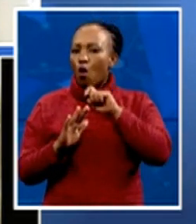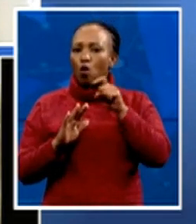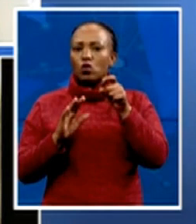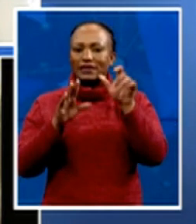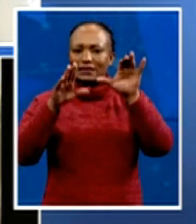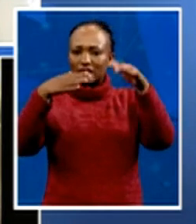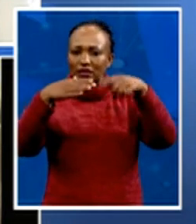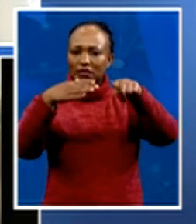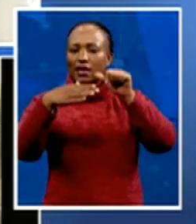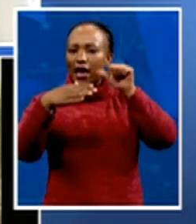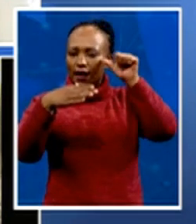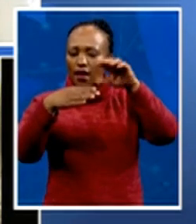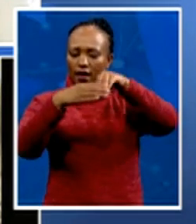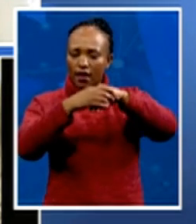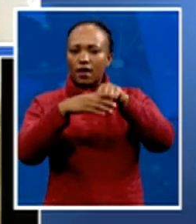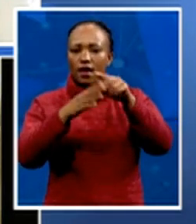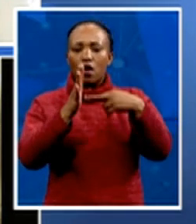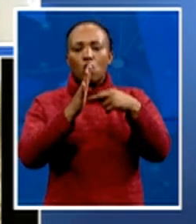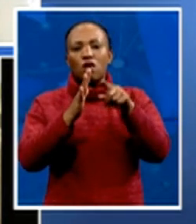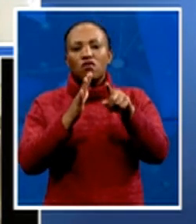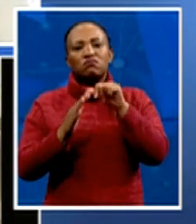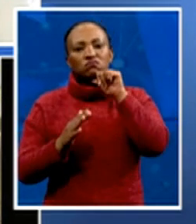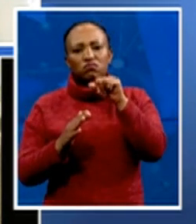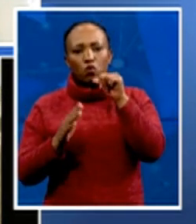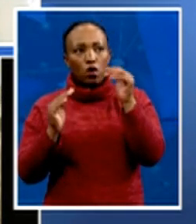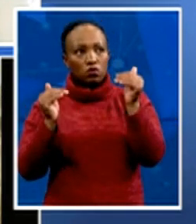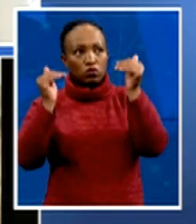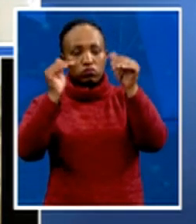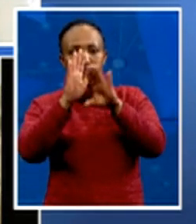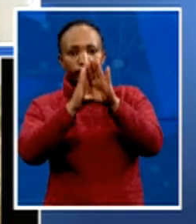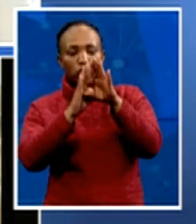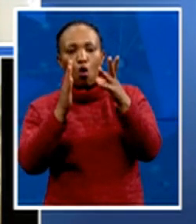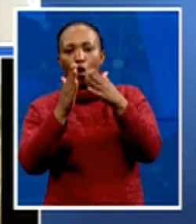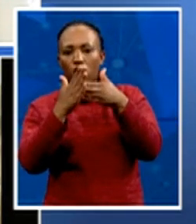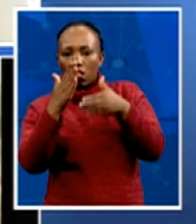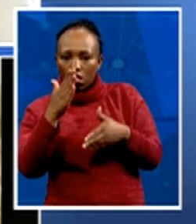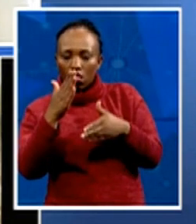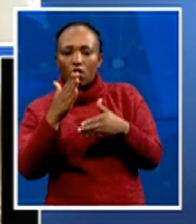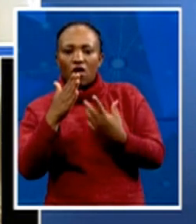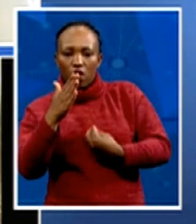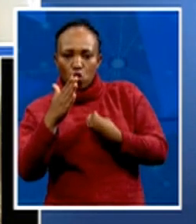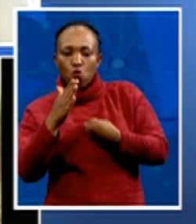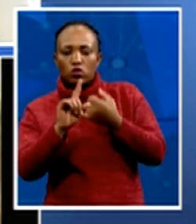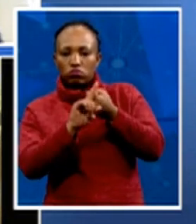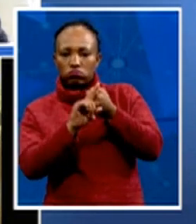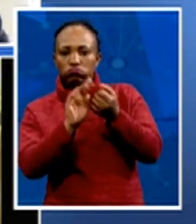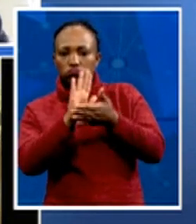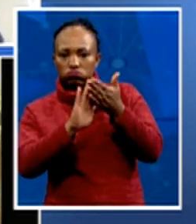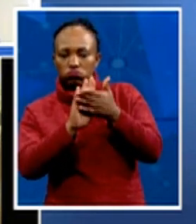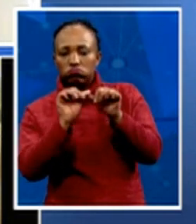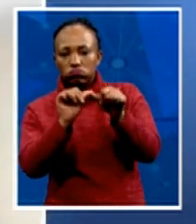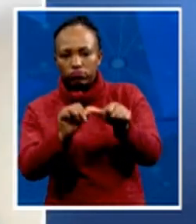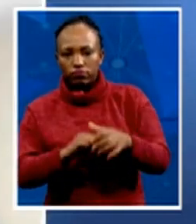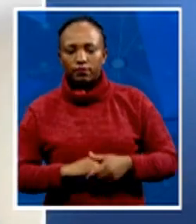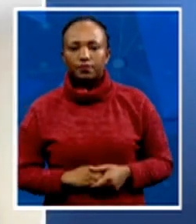in either advancing or impeding the issues of young people in the parties. Well, I must say,